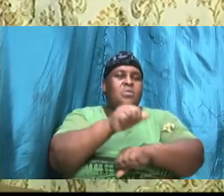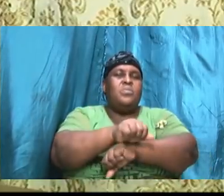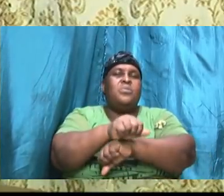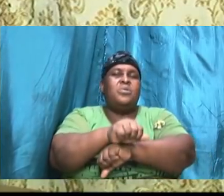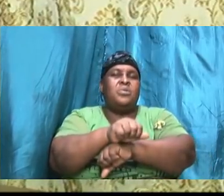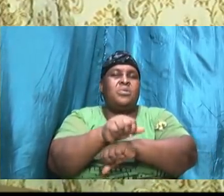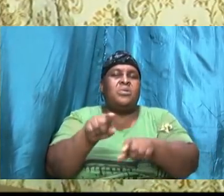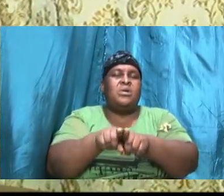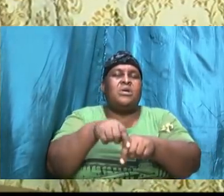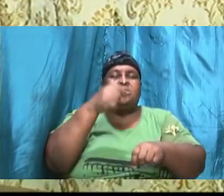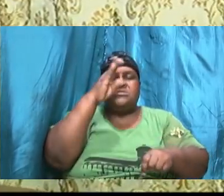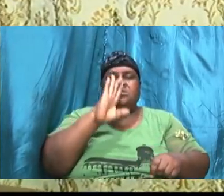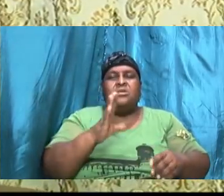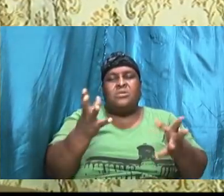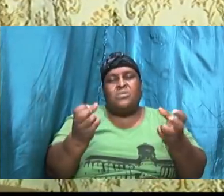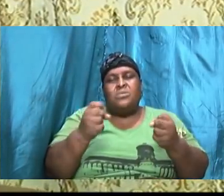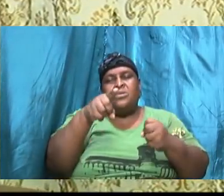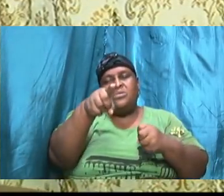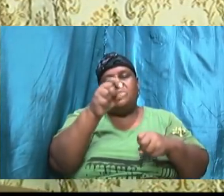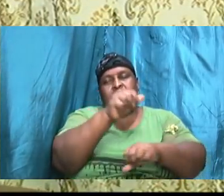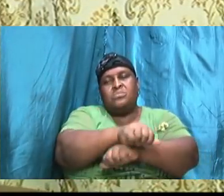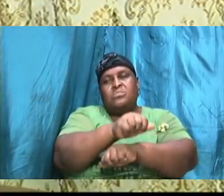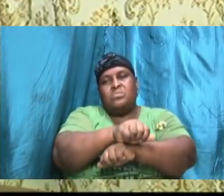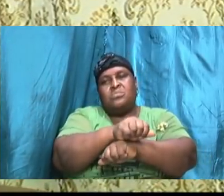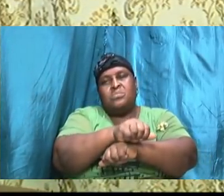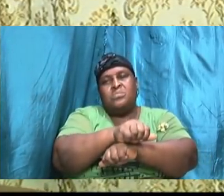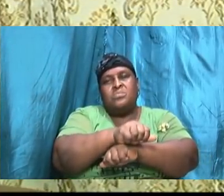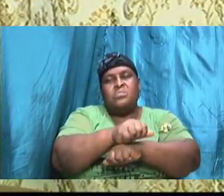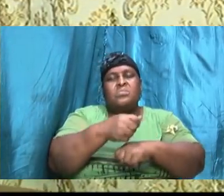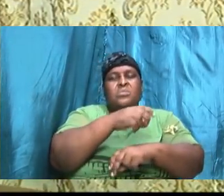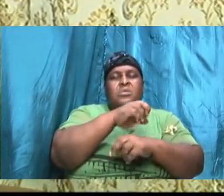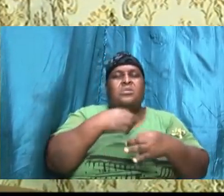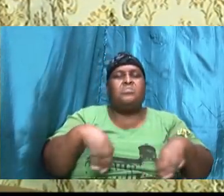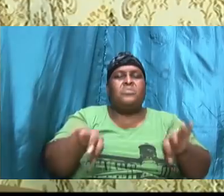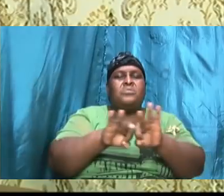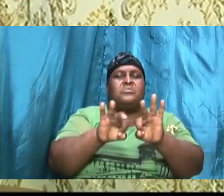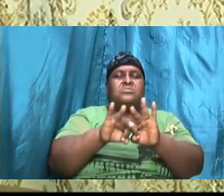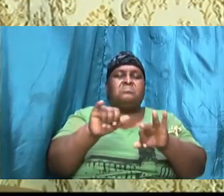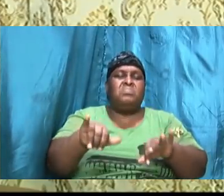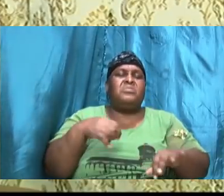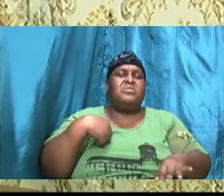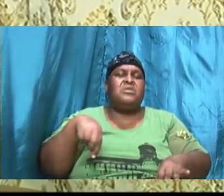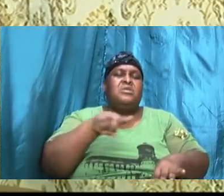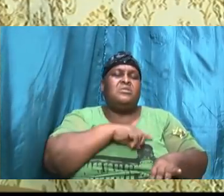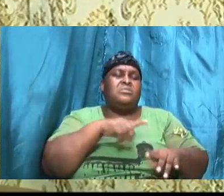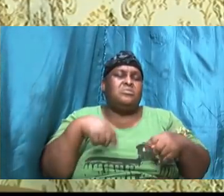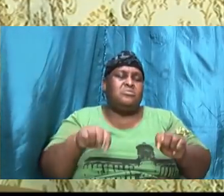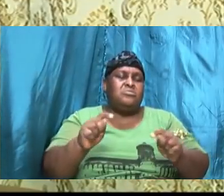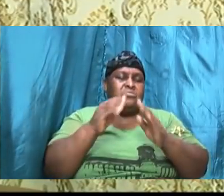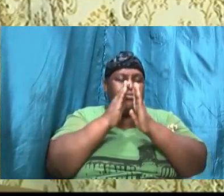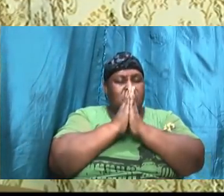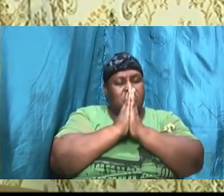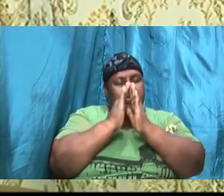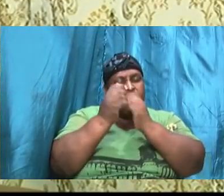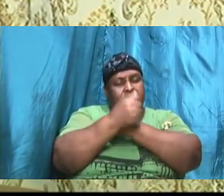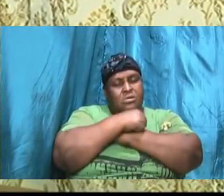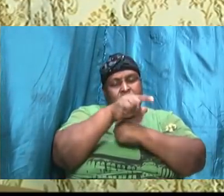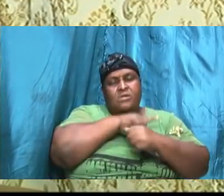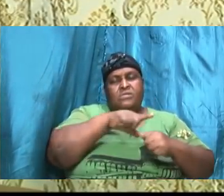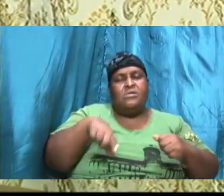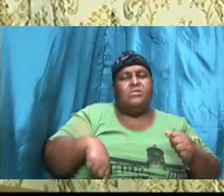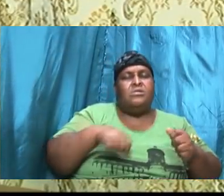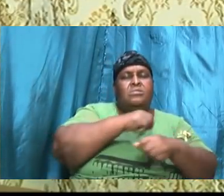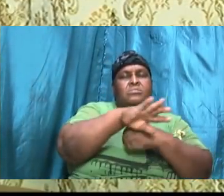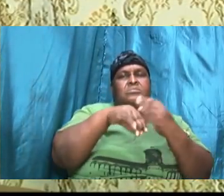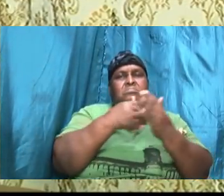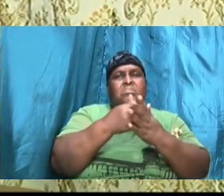you know, as God would have you to operate. You know, it's important that we try to love the Lord with all our heart,